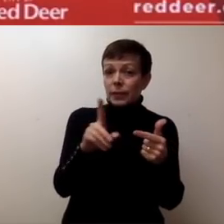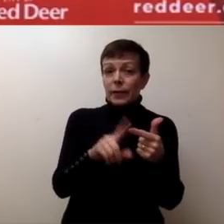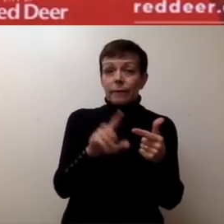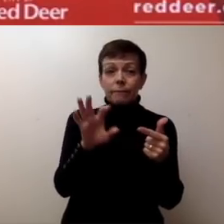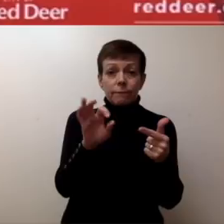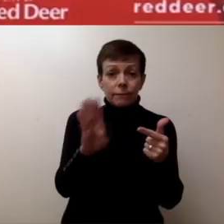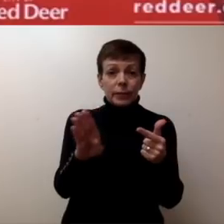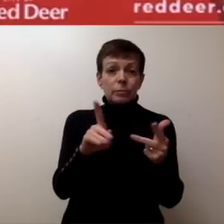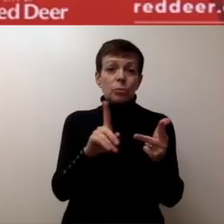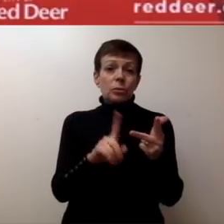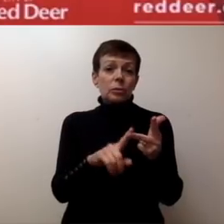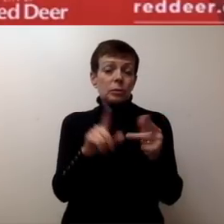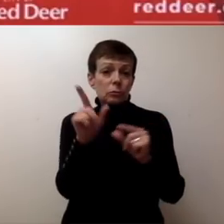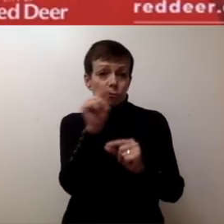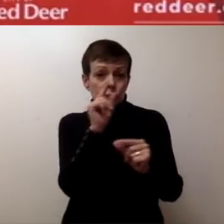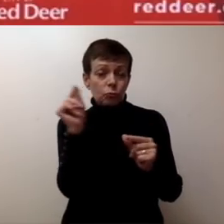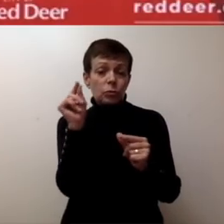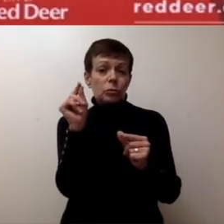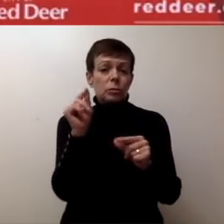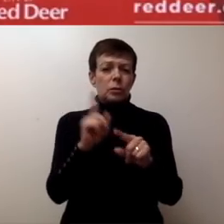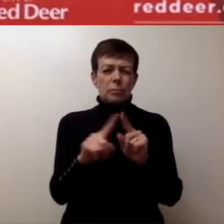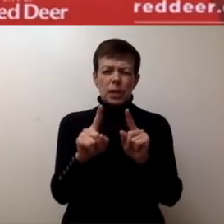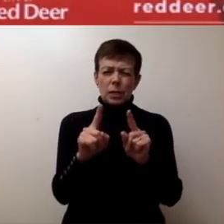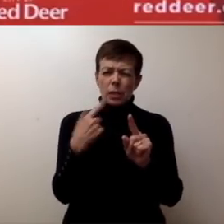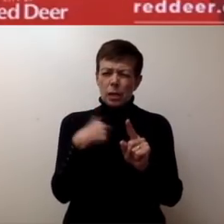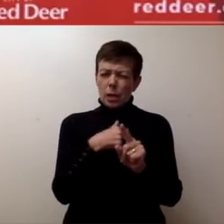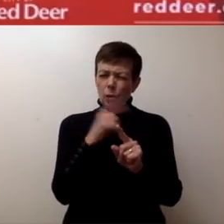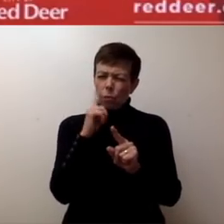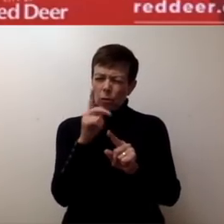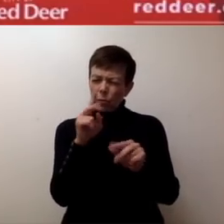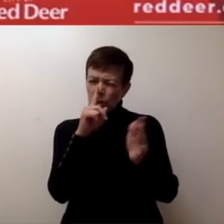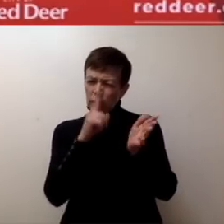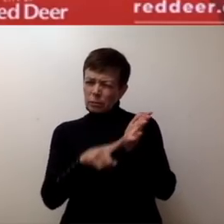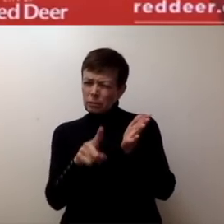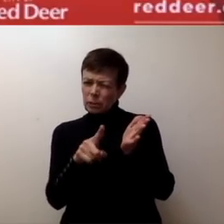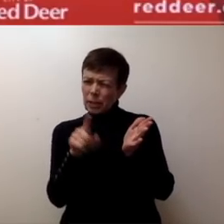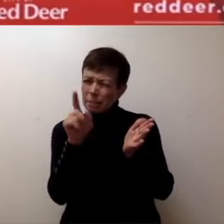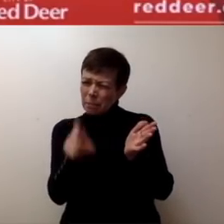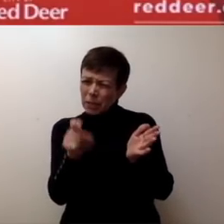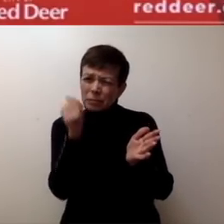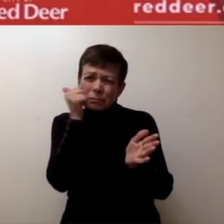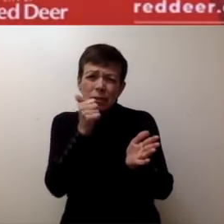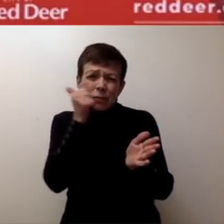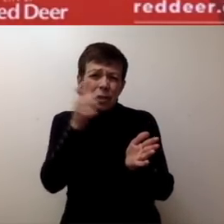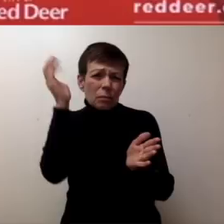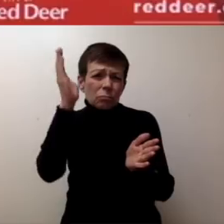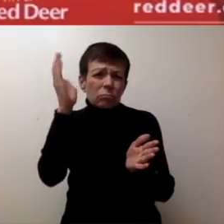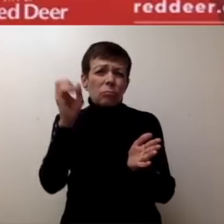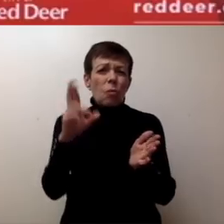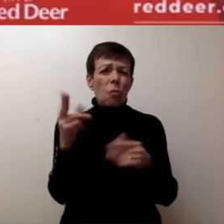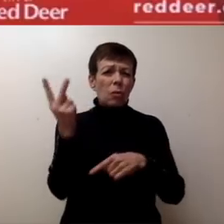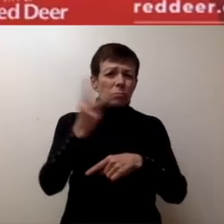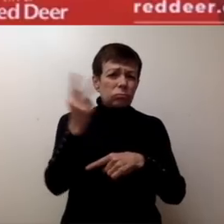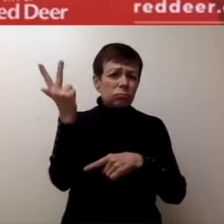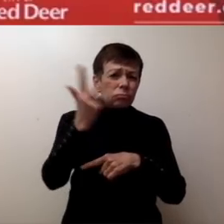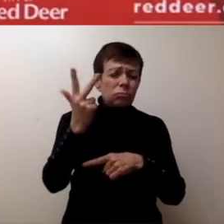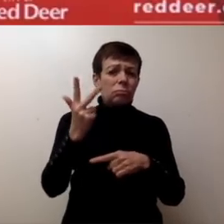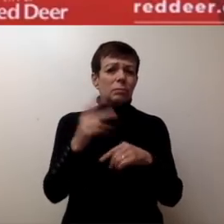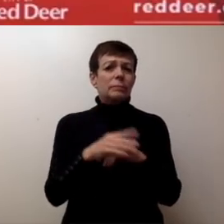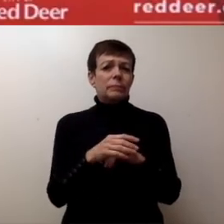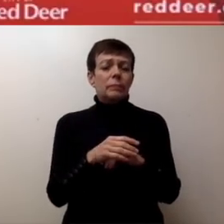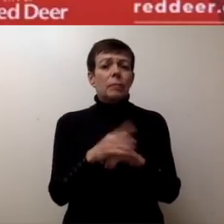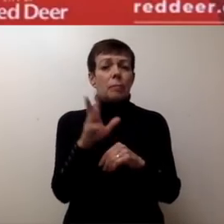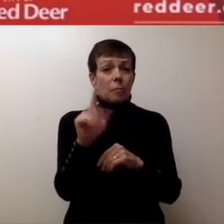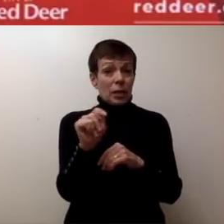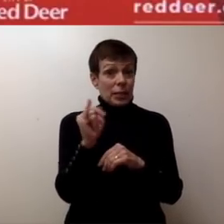However, we will assess the need for briefings on a daily basis, and especially we will provide briefings when